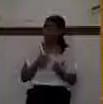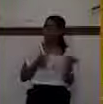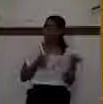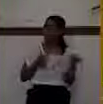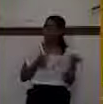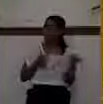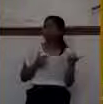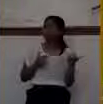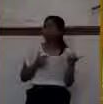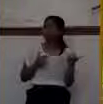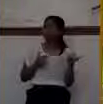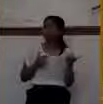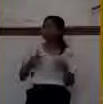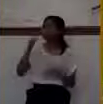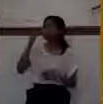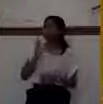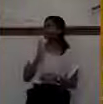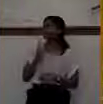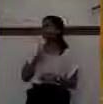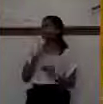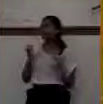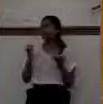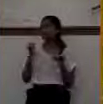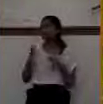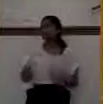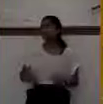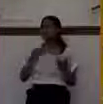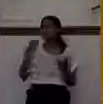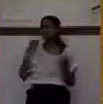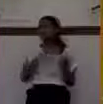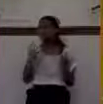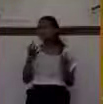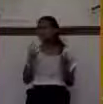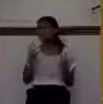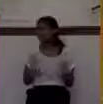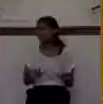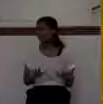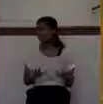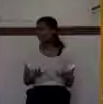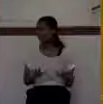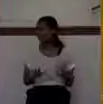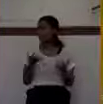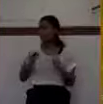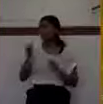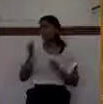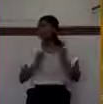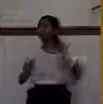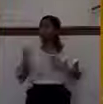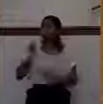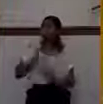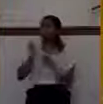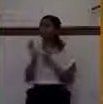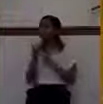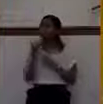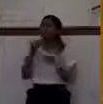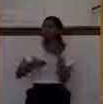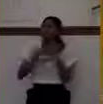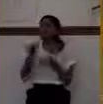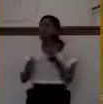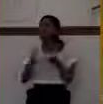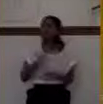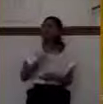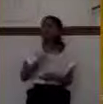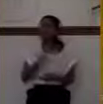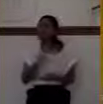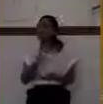Would you just say to God, God, I don't want to live a lie. I don't want to pretend like everything is all right when